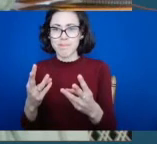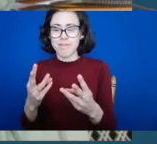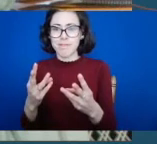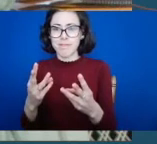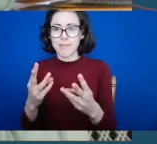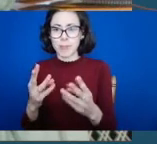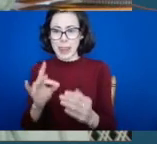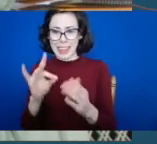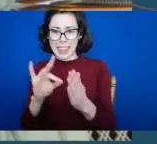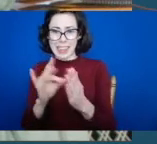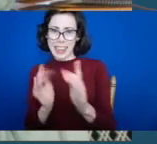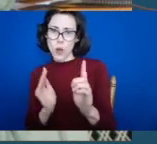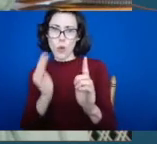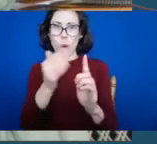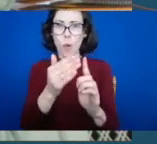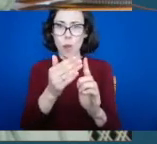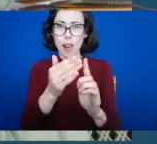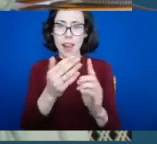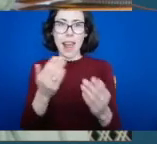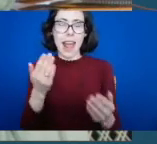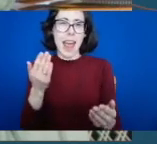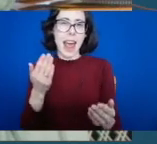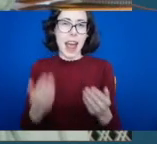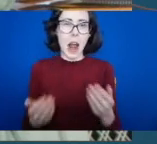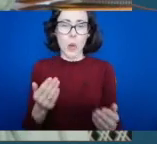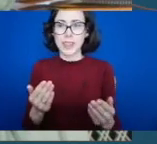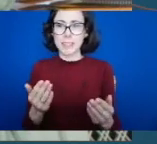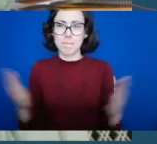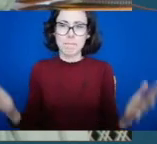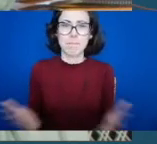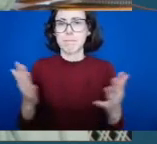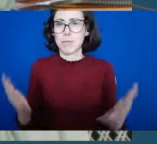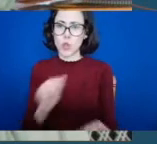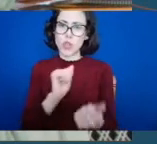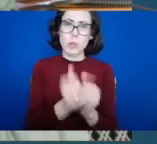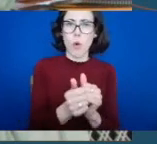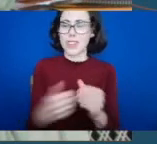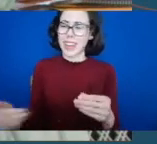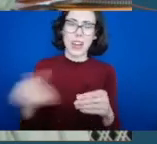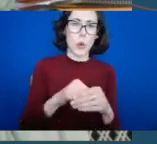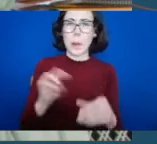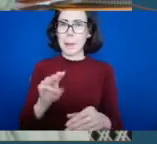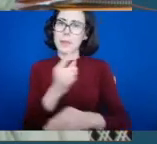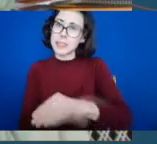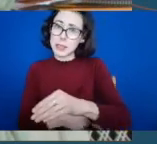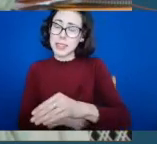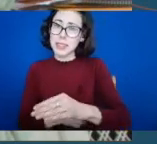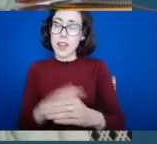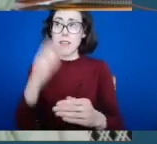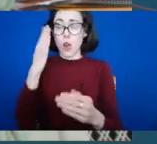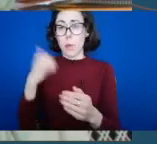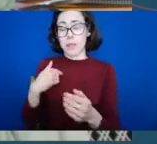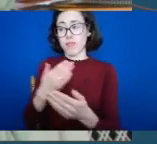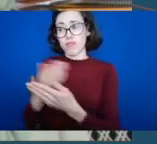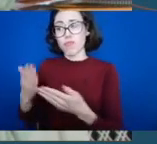around how we progress the issue and support people with disabilities. I know from discussions with my officials on the preparation of the sports action